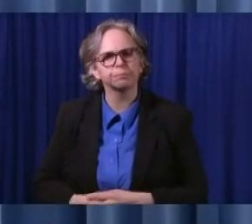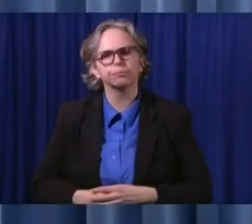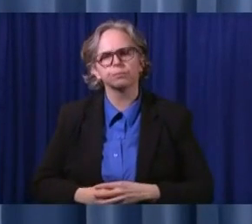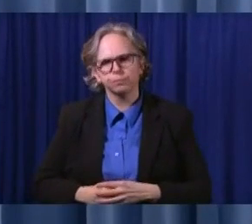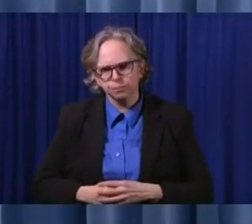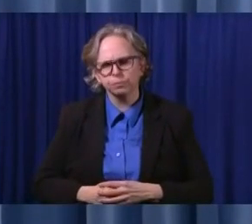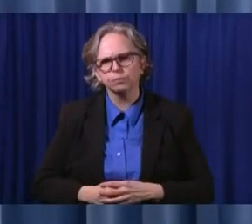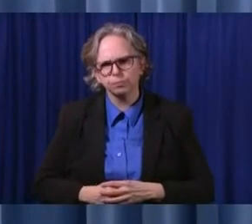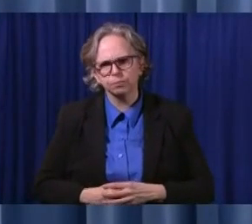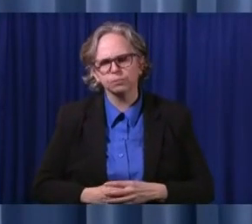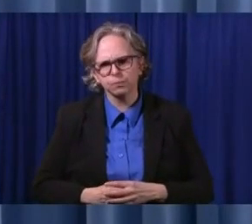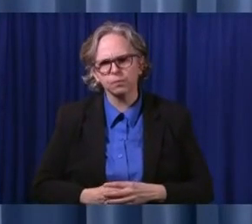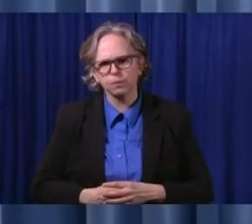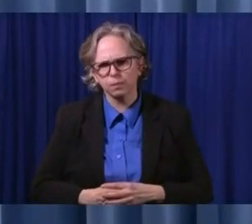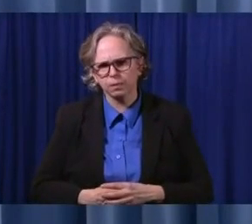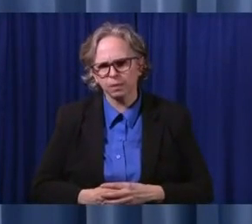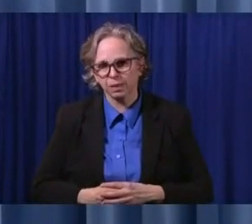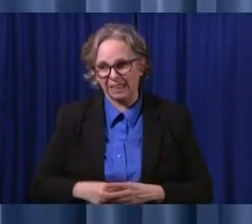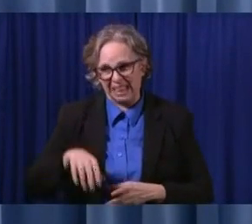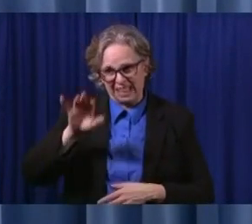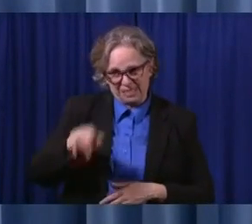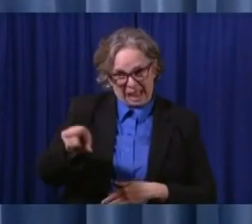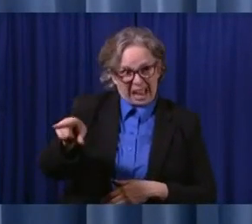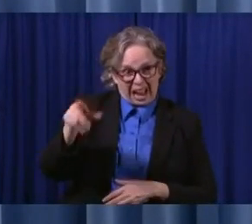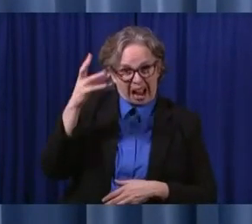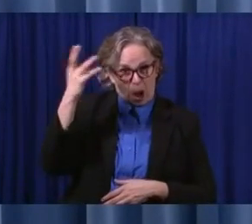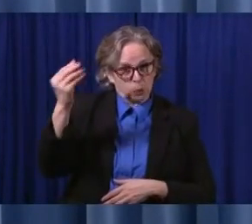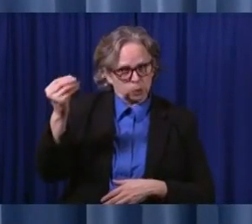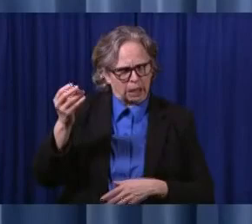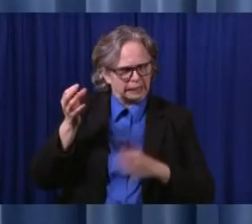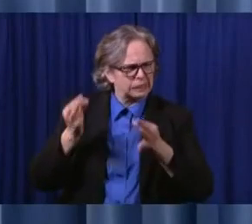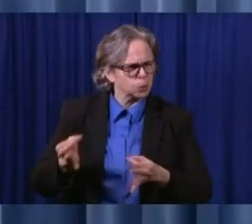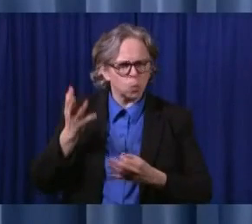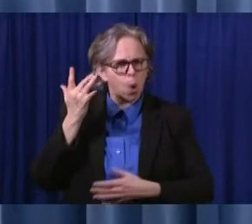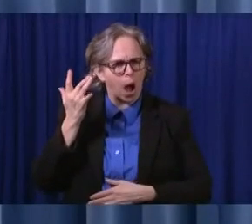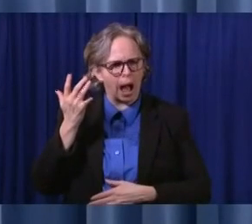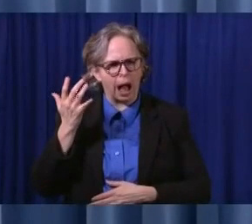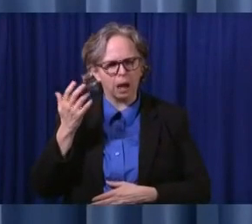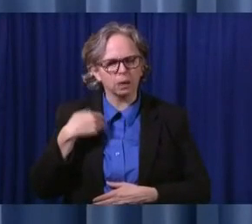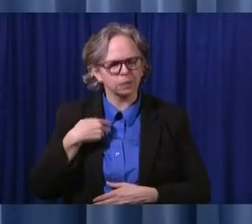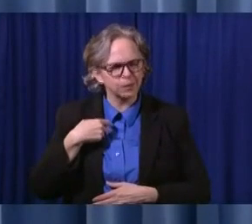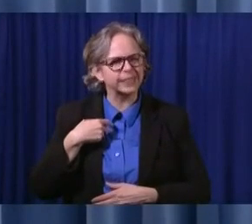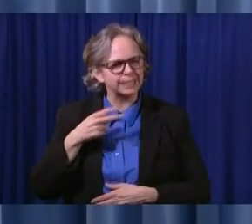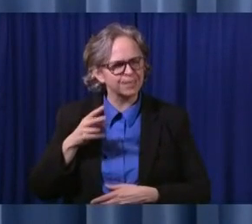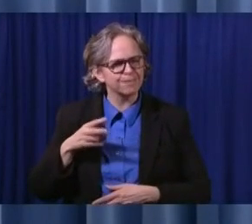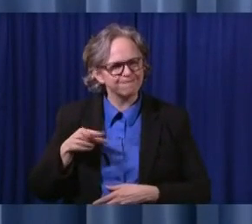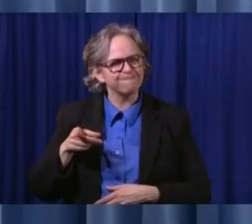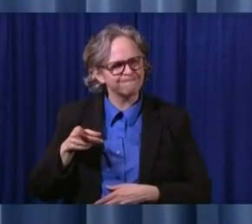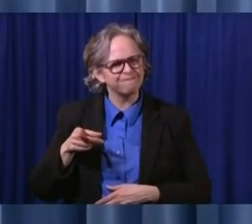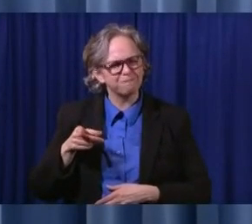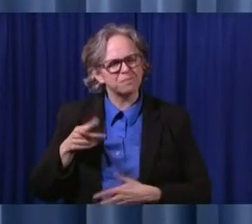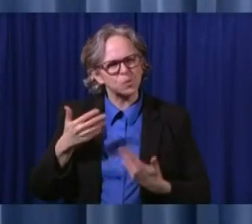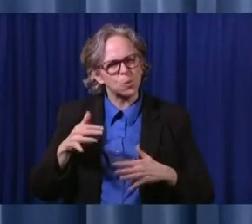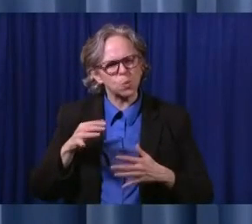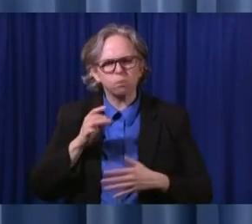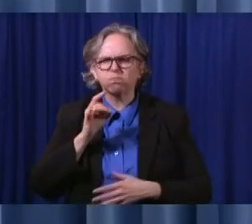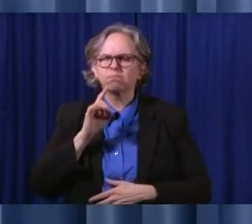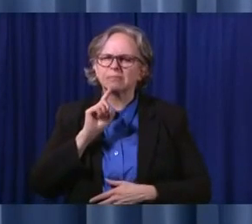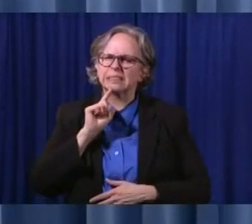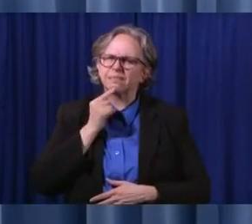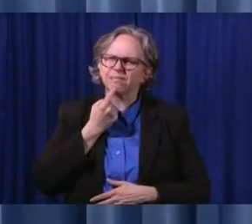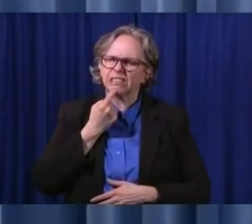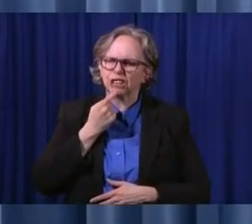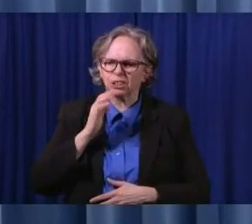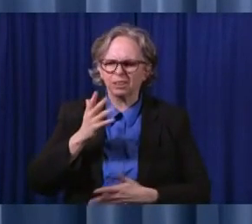the culmination of many things, including the impact on the quality of life and what a prolonged loss of